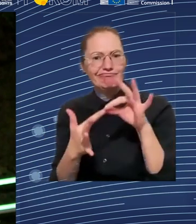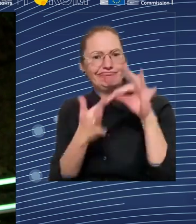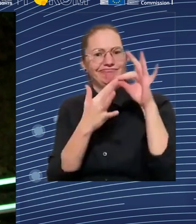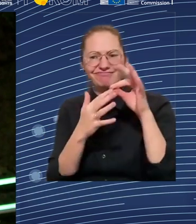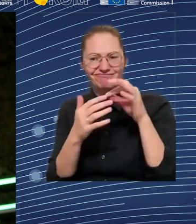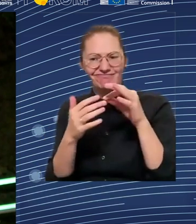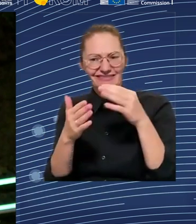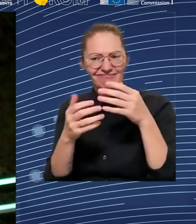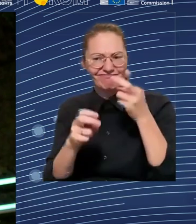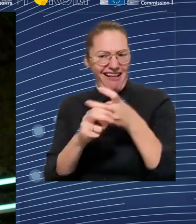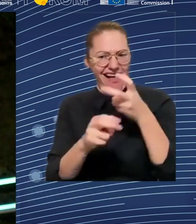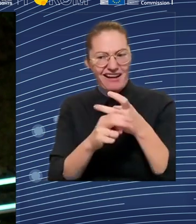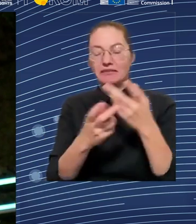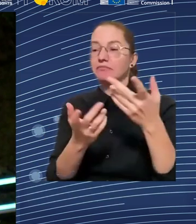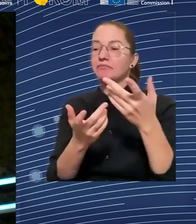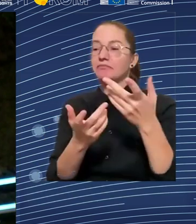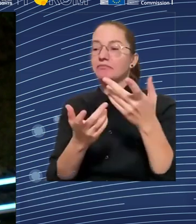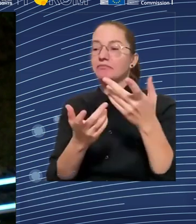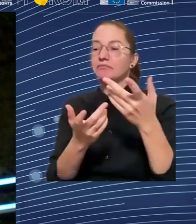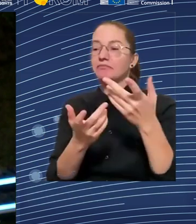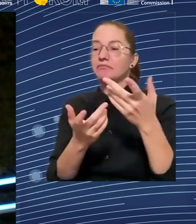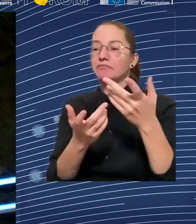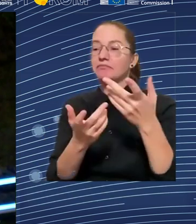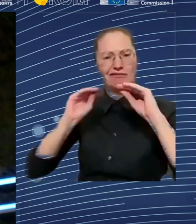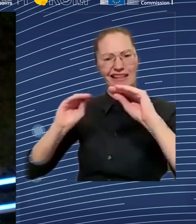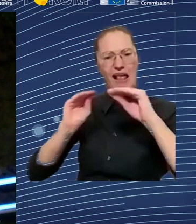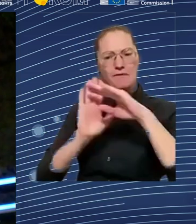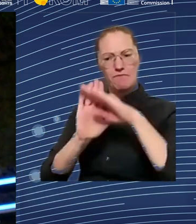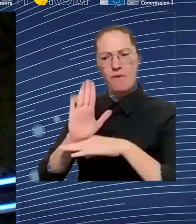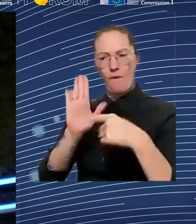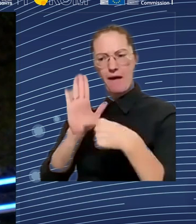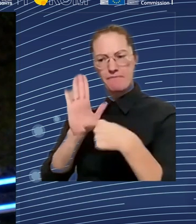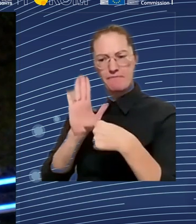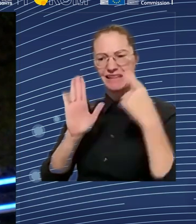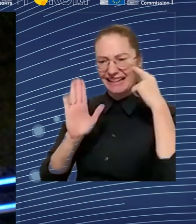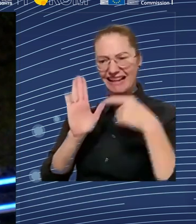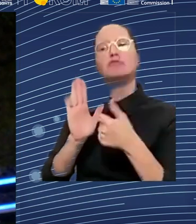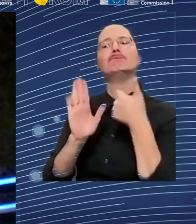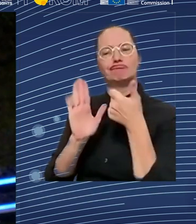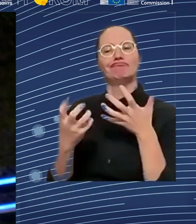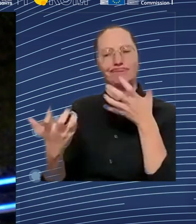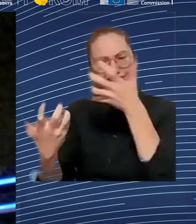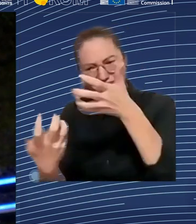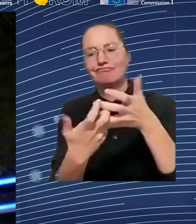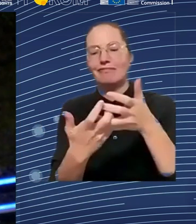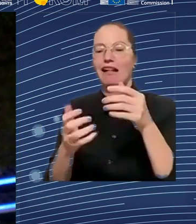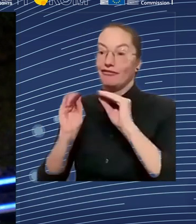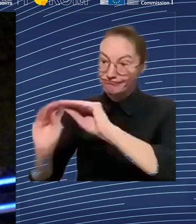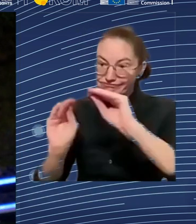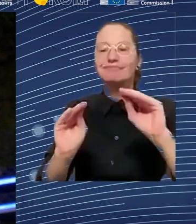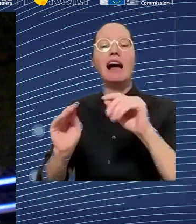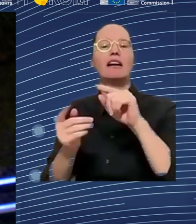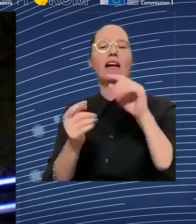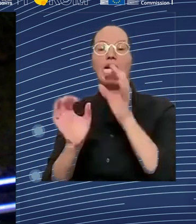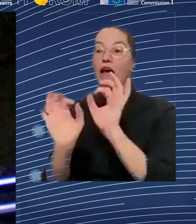terms of skills in the labor market. I think that's starting to happen, but more needs to be done. So, of course, this means that if we think